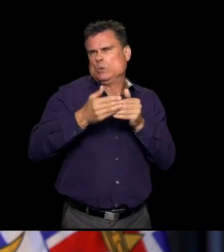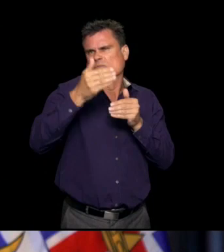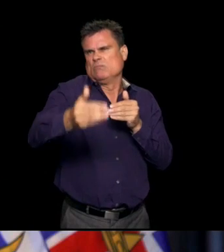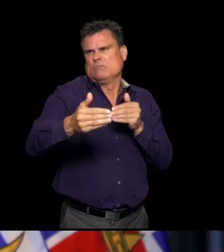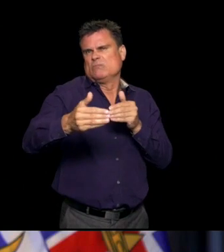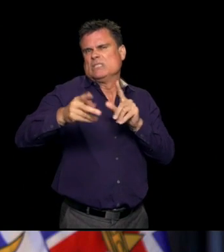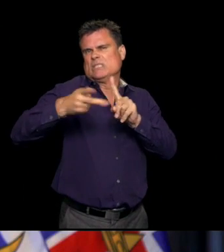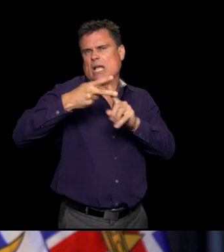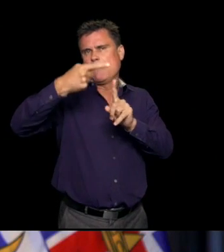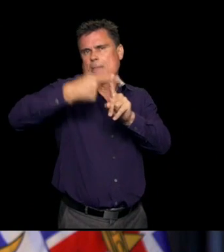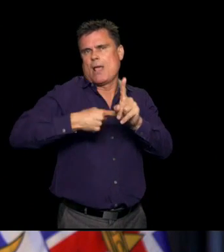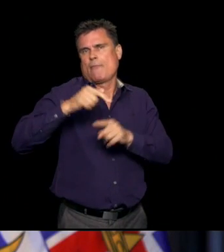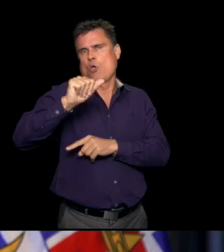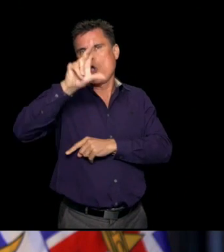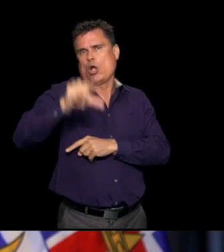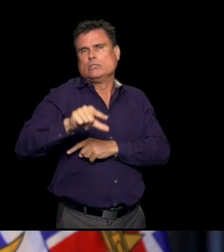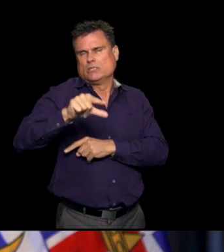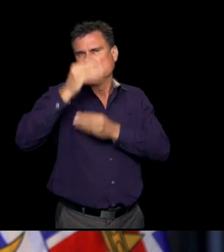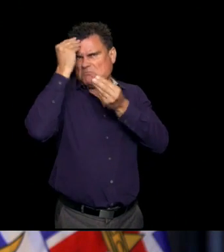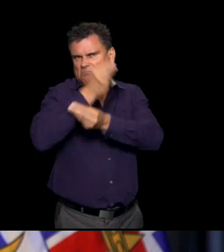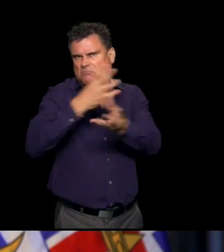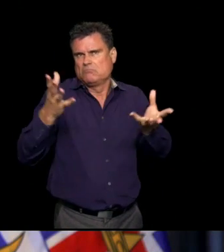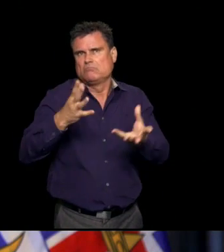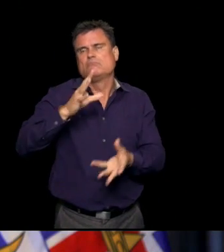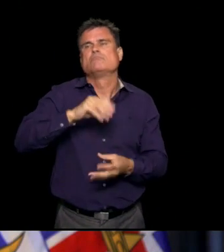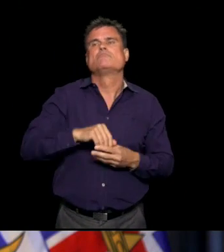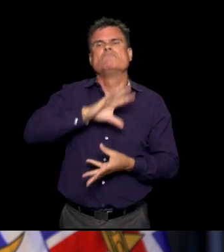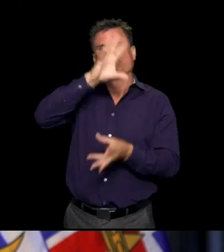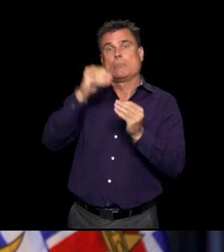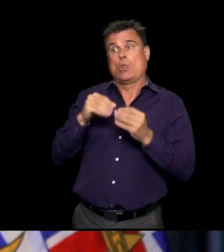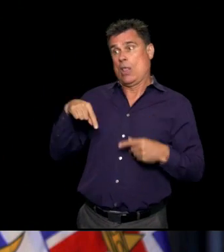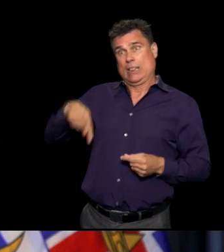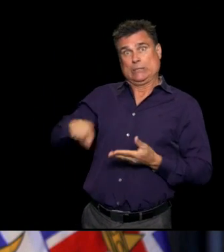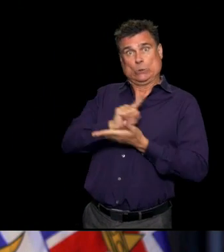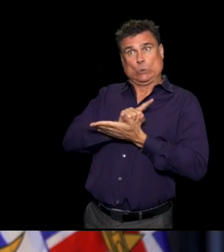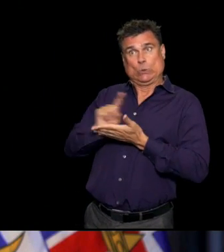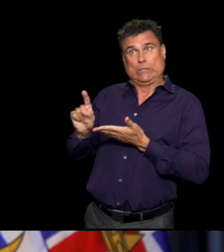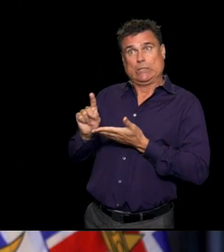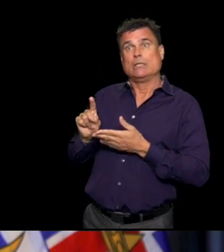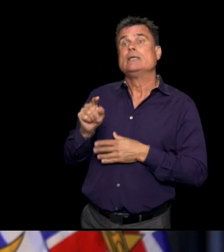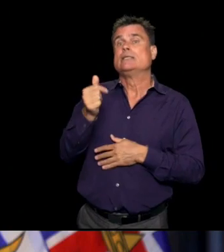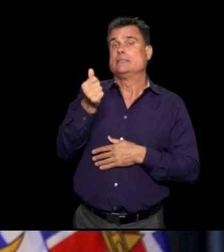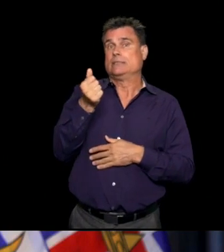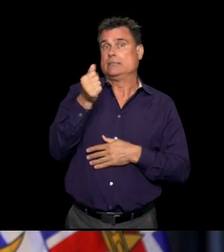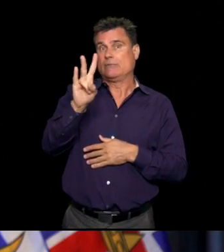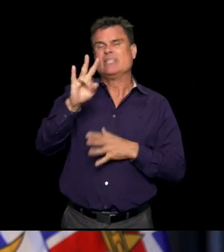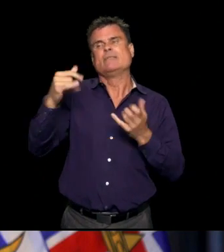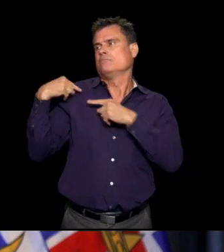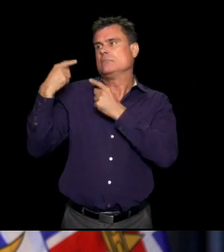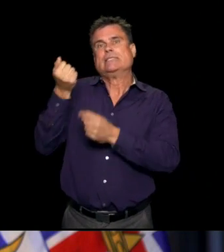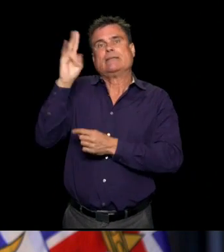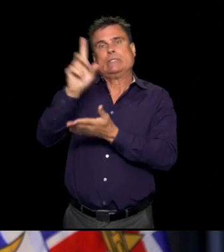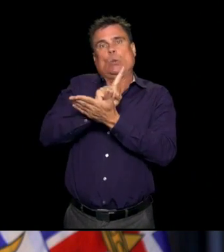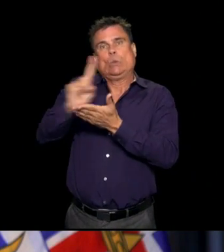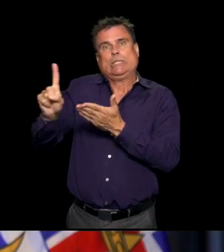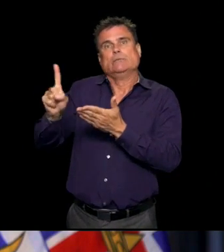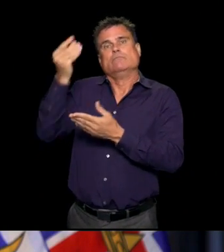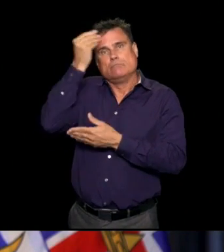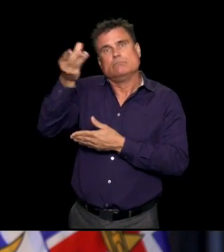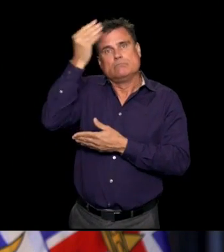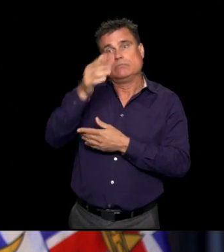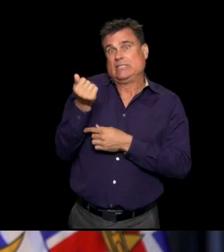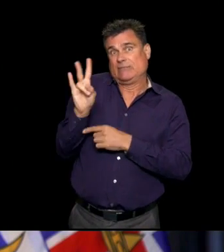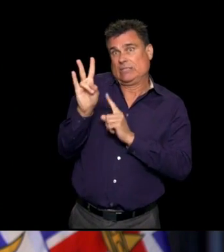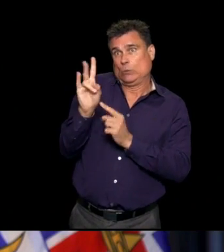be releasing our second monthly report. Across all fronts, the progress continues. This is our 17th weekly update on our